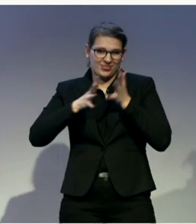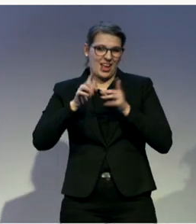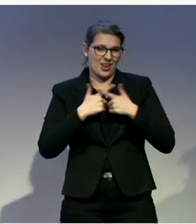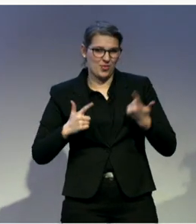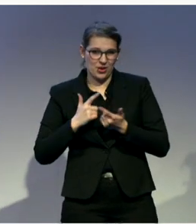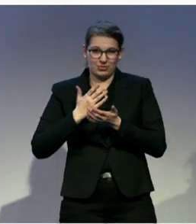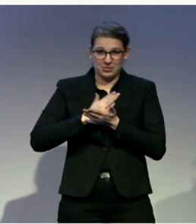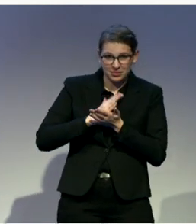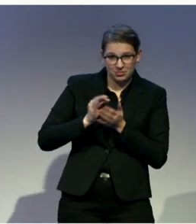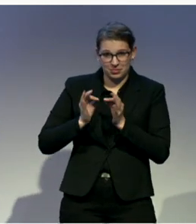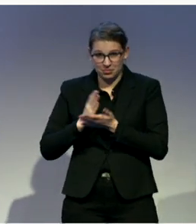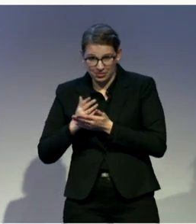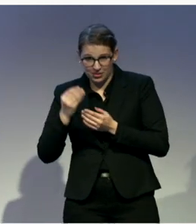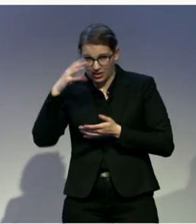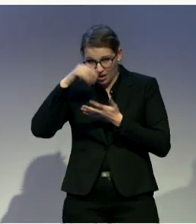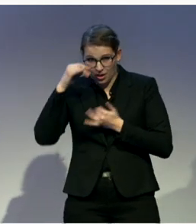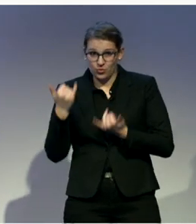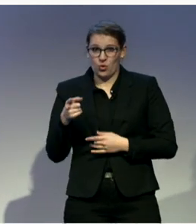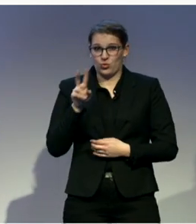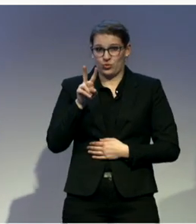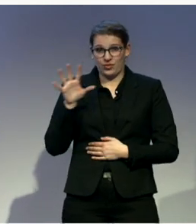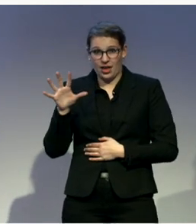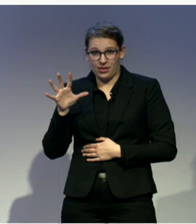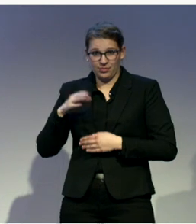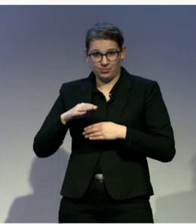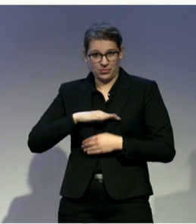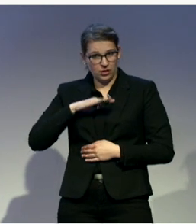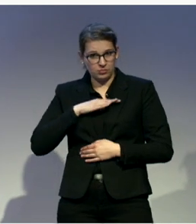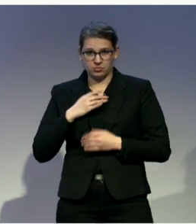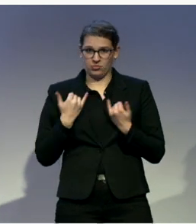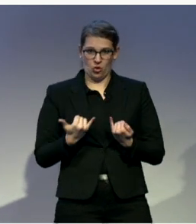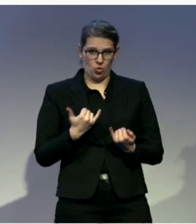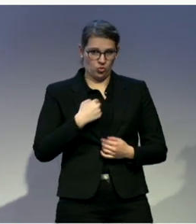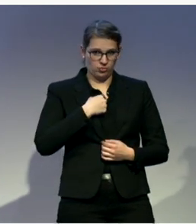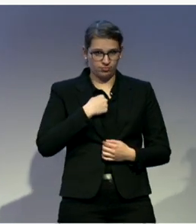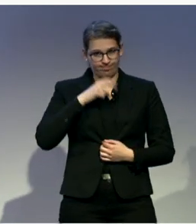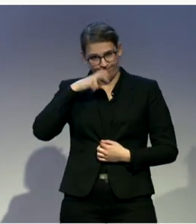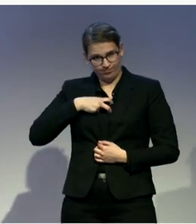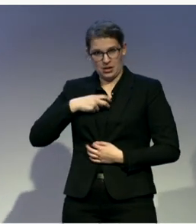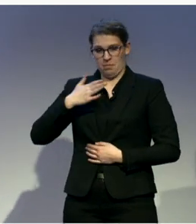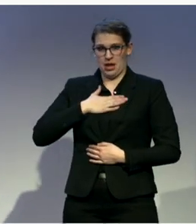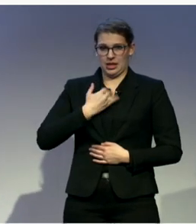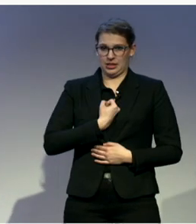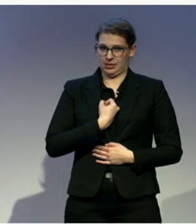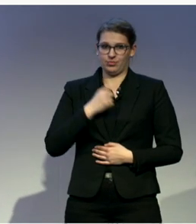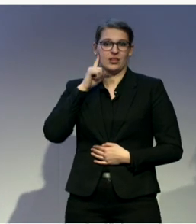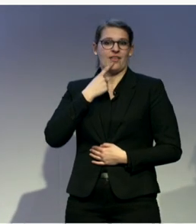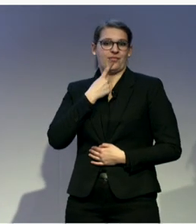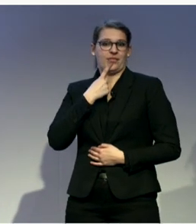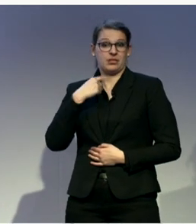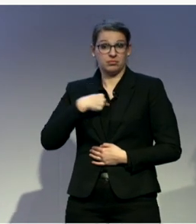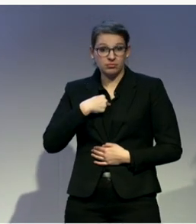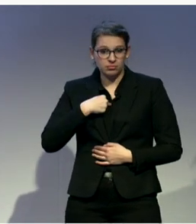person. And he took out the cochlear aid. He went back to being a deaf person totally.